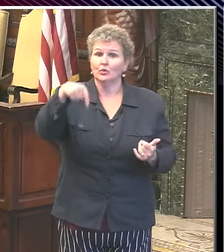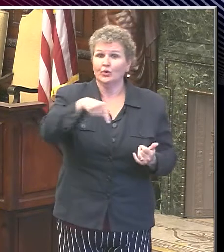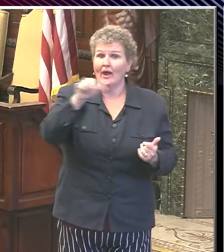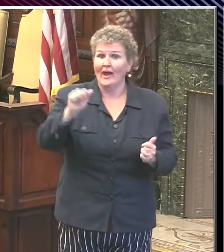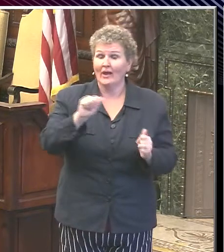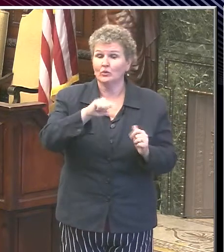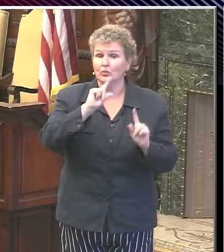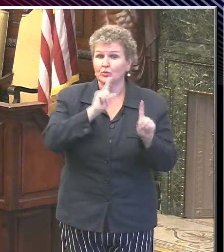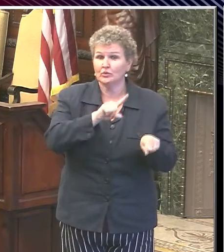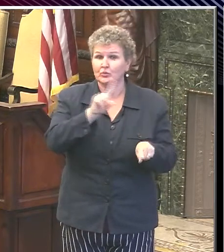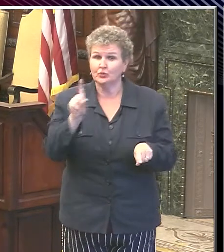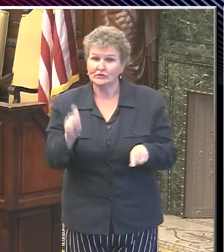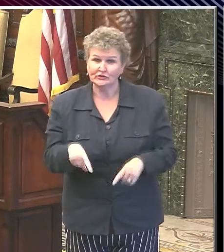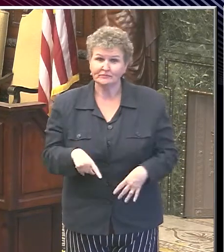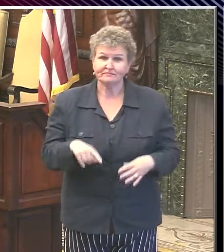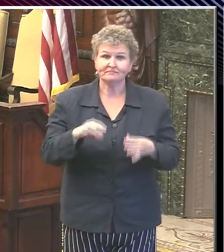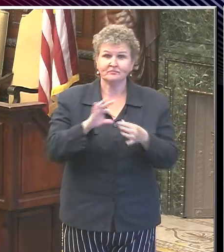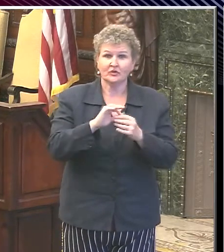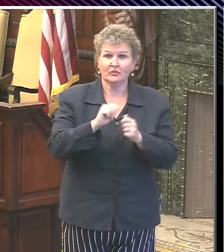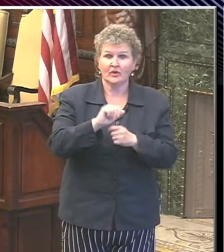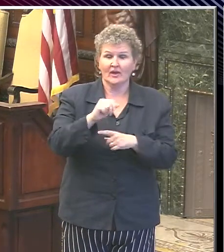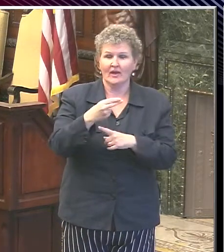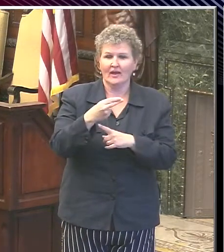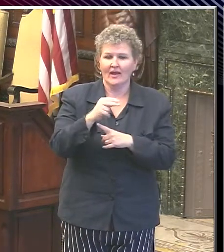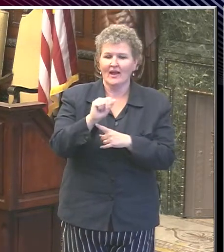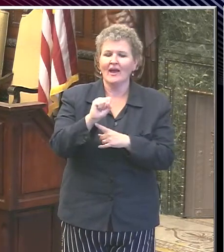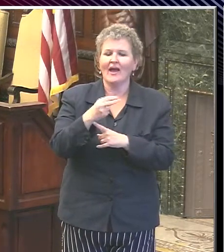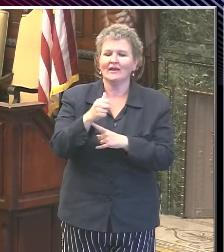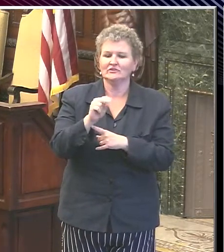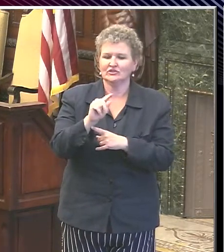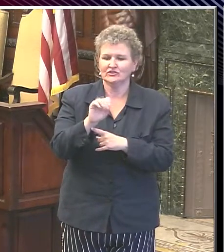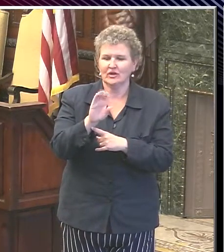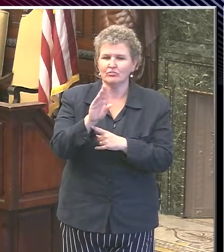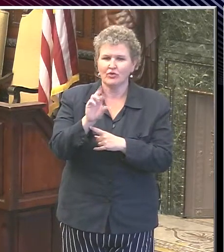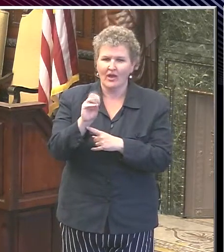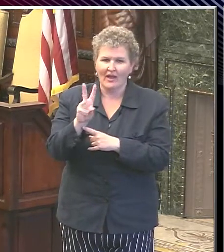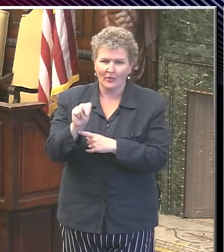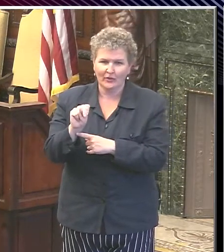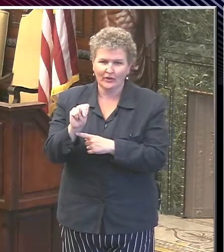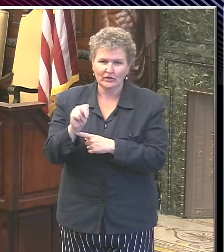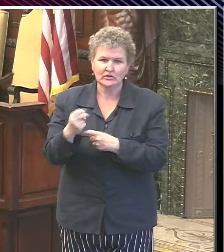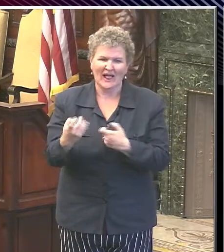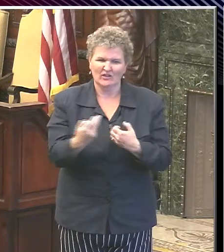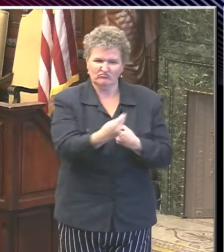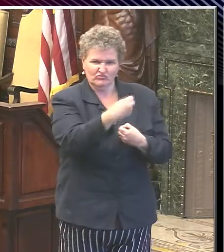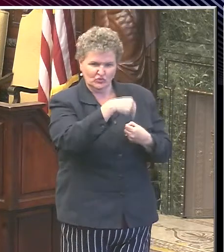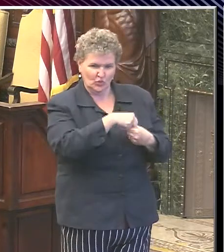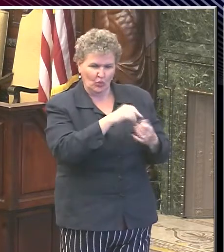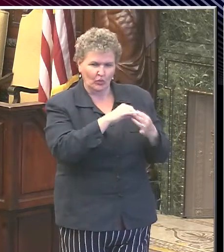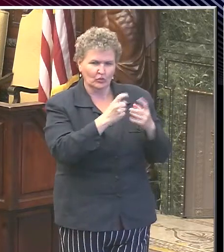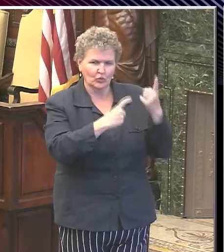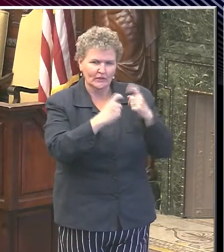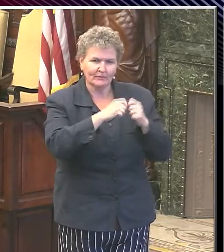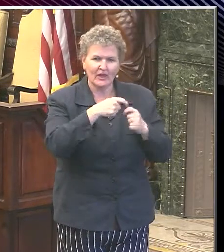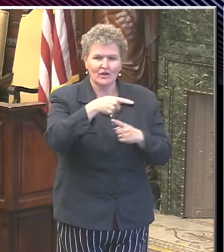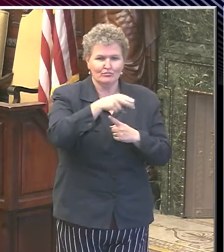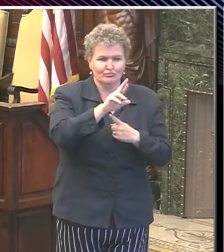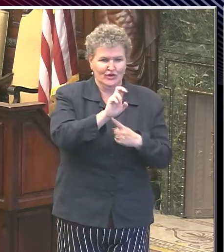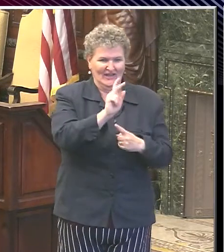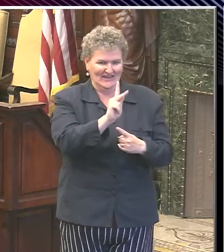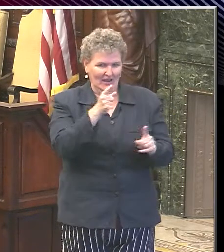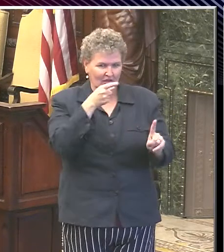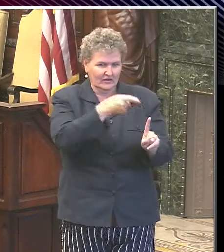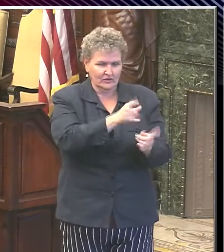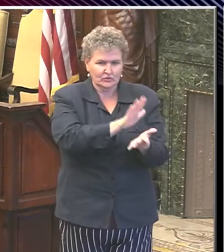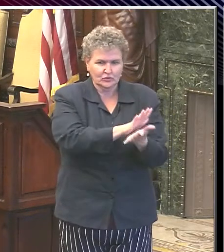director of PHL Pre-K Operations, with us to answer any questions you might have on that program. I also want to note that the mayor does have to